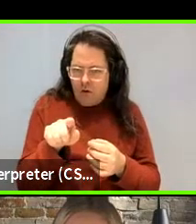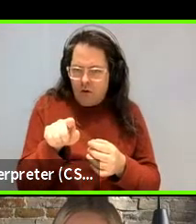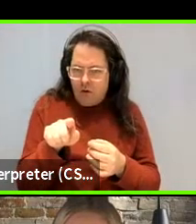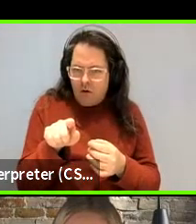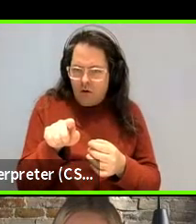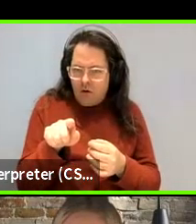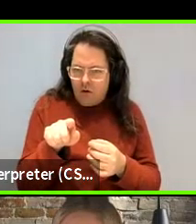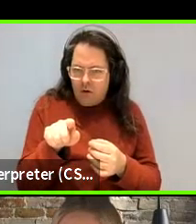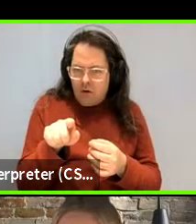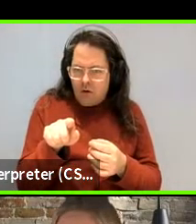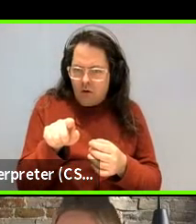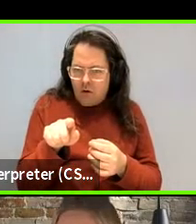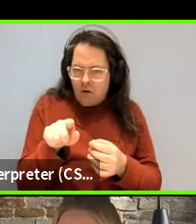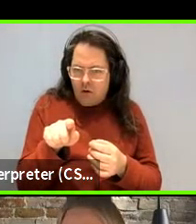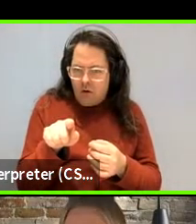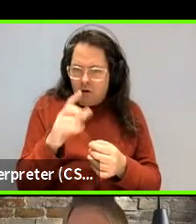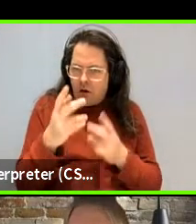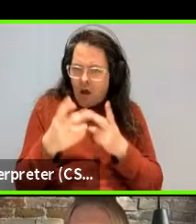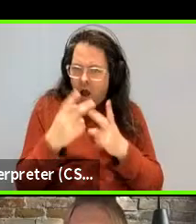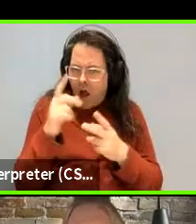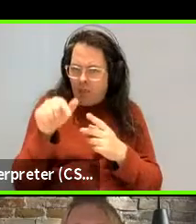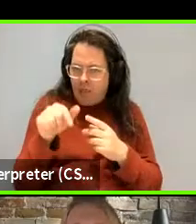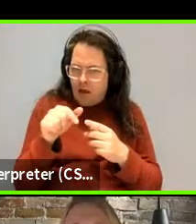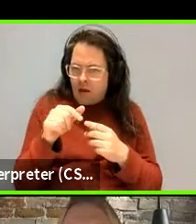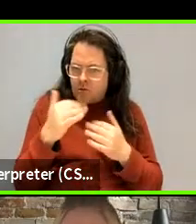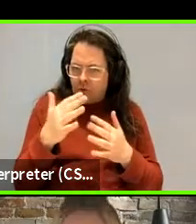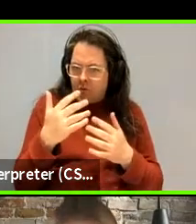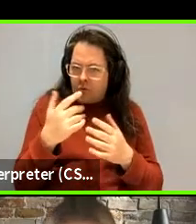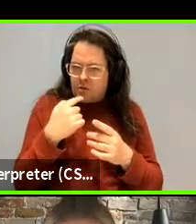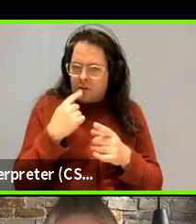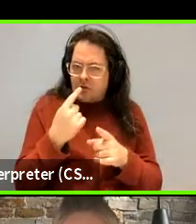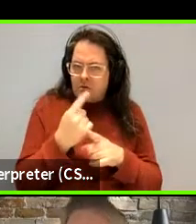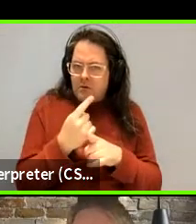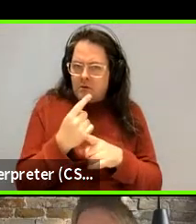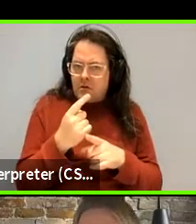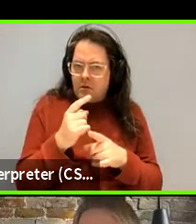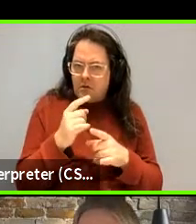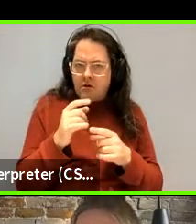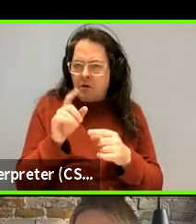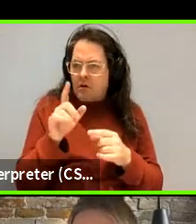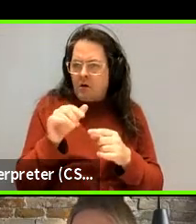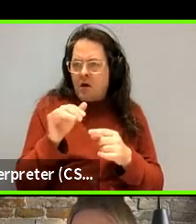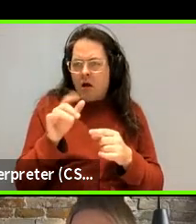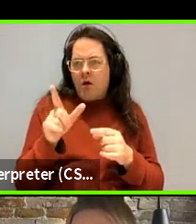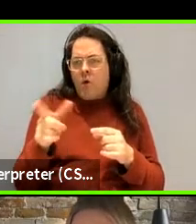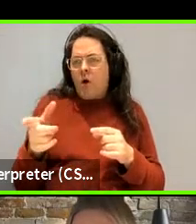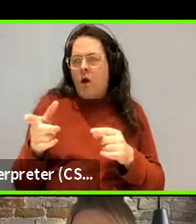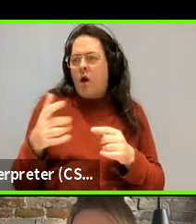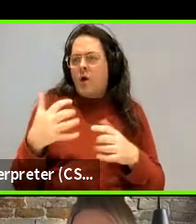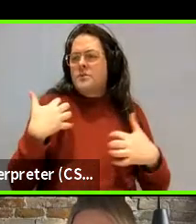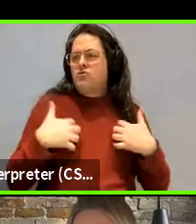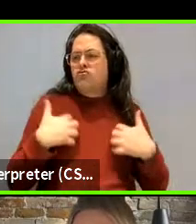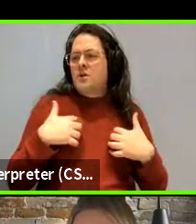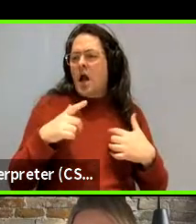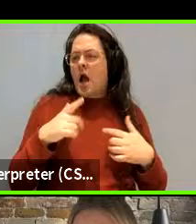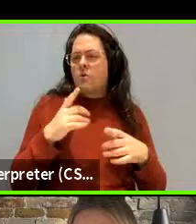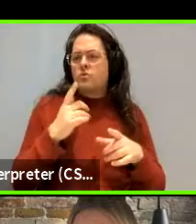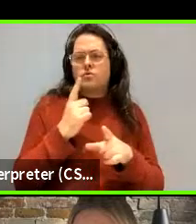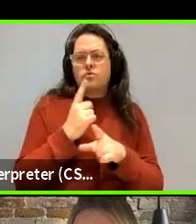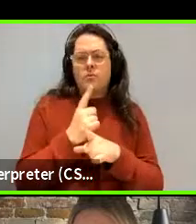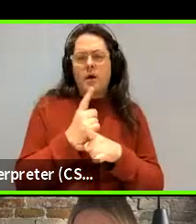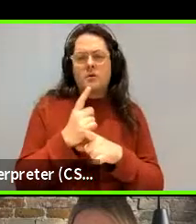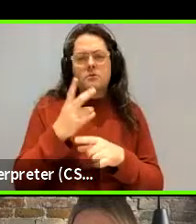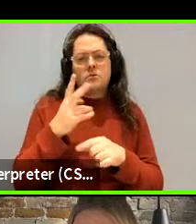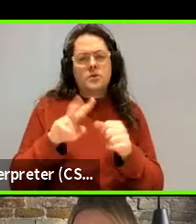that's right. I don't know who else is here. As I mentioned, you're creating a program that could generate trillions of possible languages. That was when I was working a long time ago, um, about